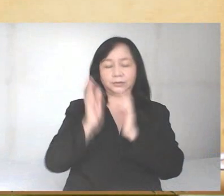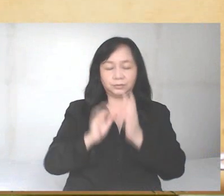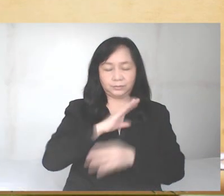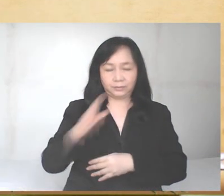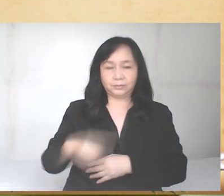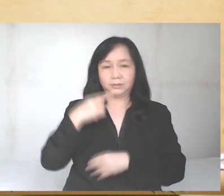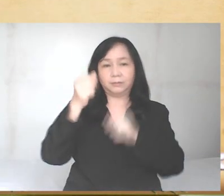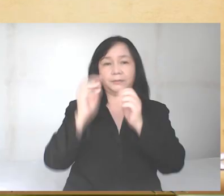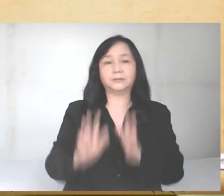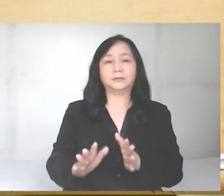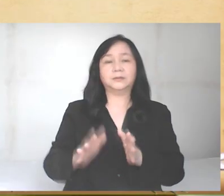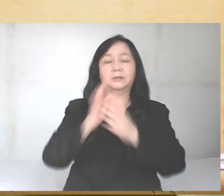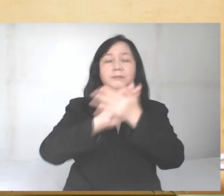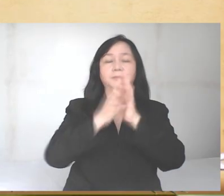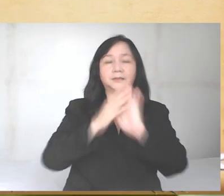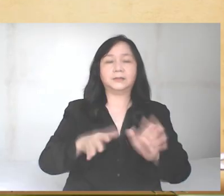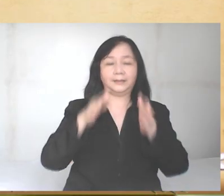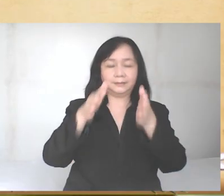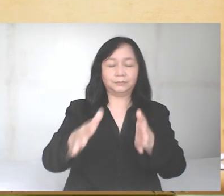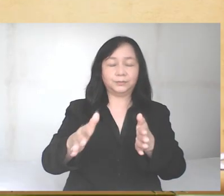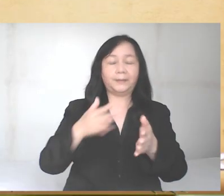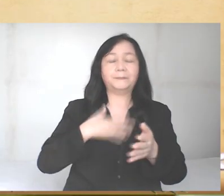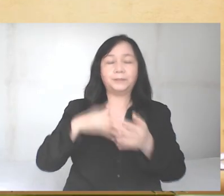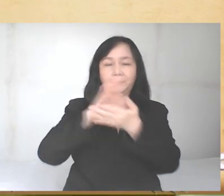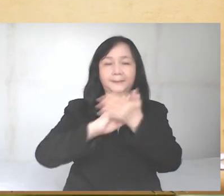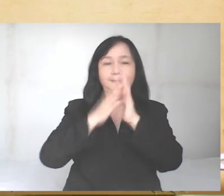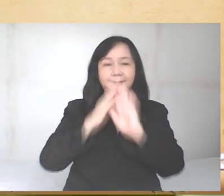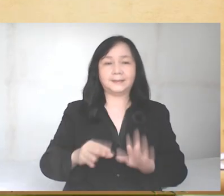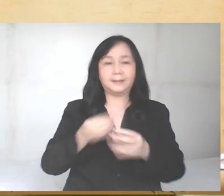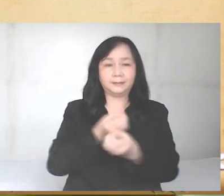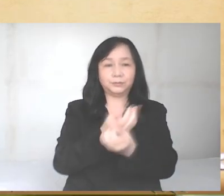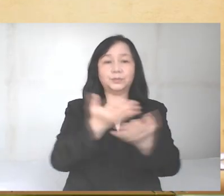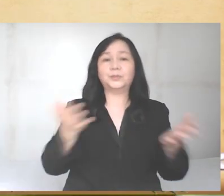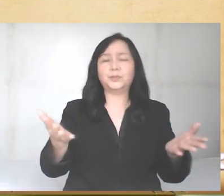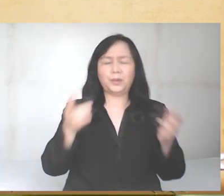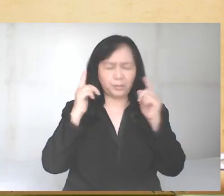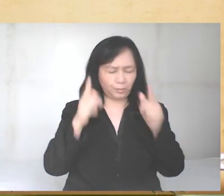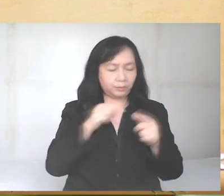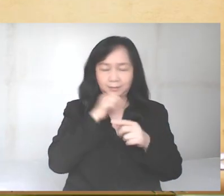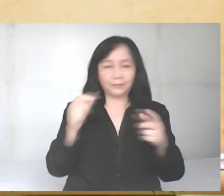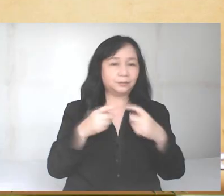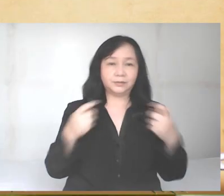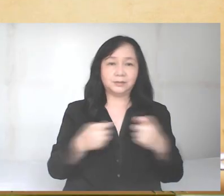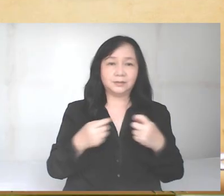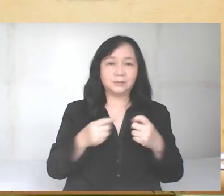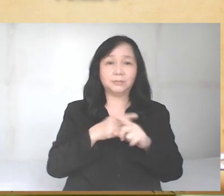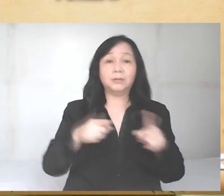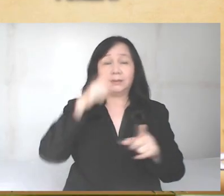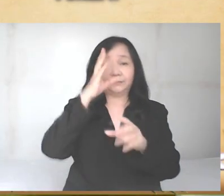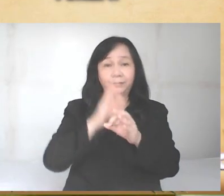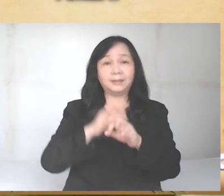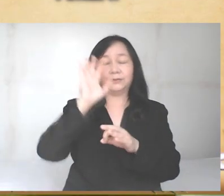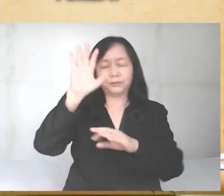Lord Jesus Christ, who said to your apostles, Peace I leave you, my peace I give you. Look not on our sins, but on